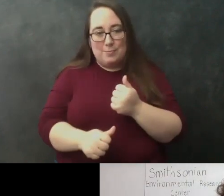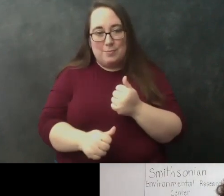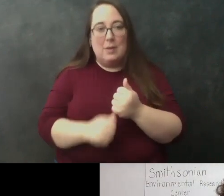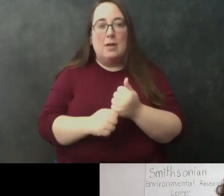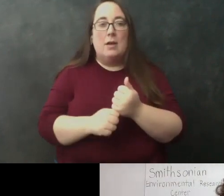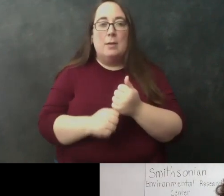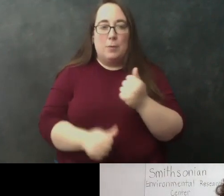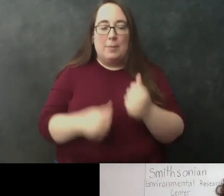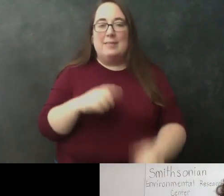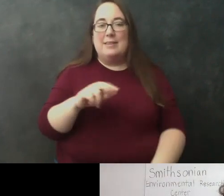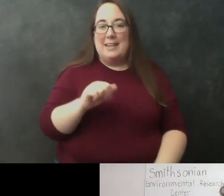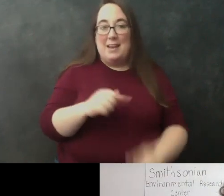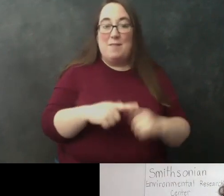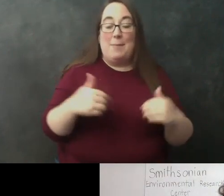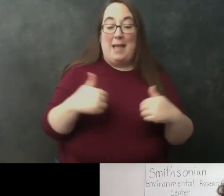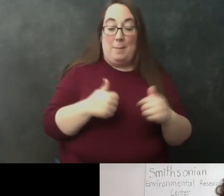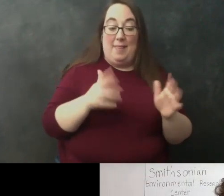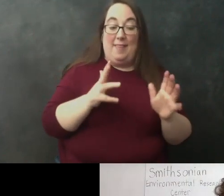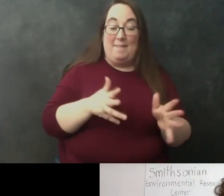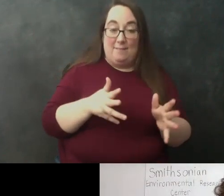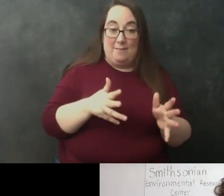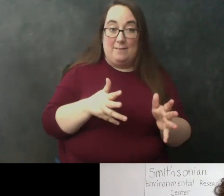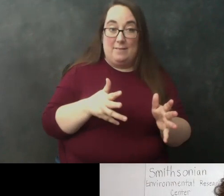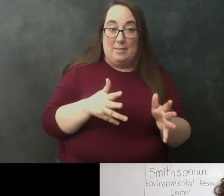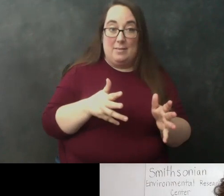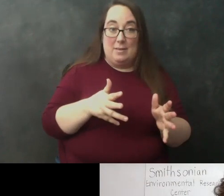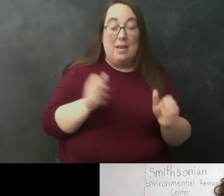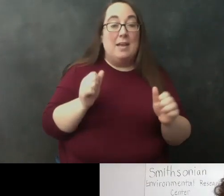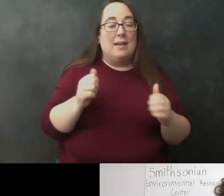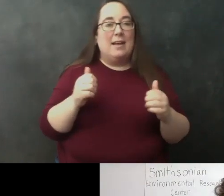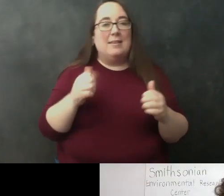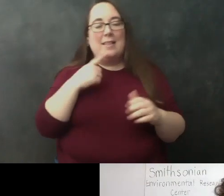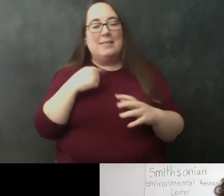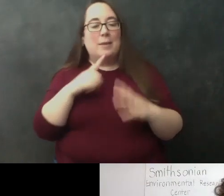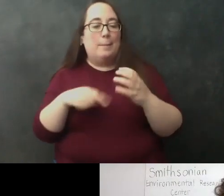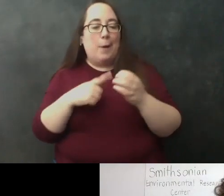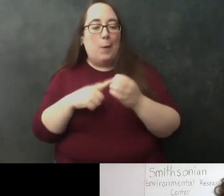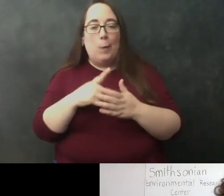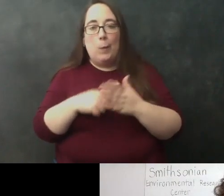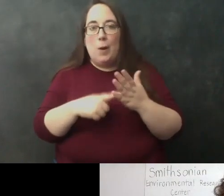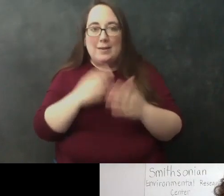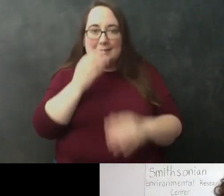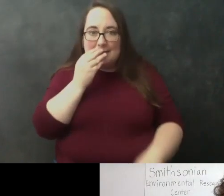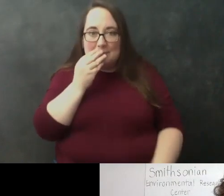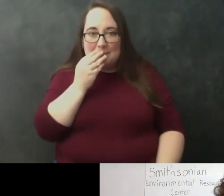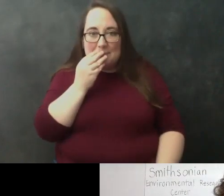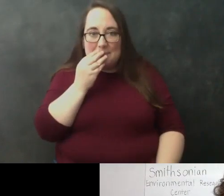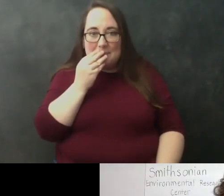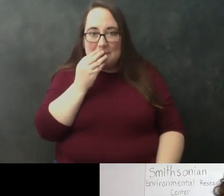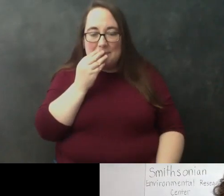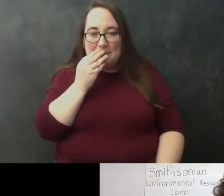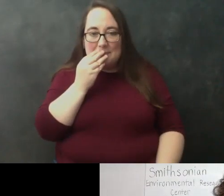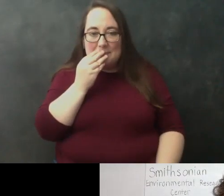dna from the animal that left the poop behind it can also tell us about what that animal has eaten because everything